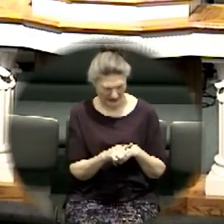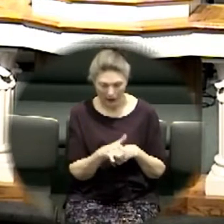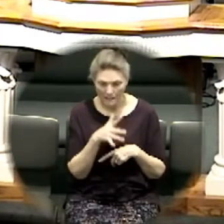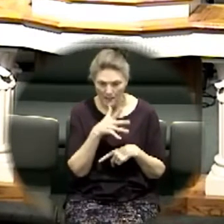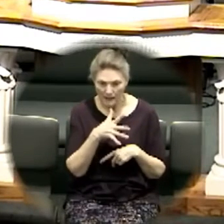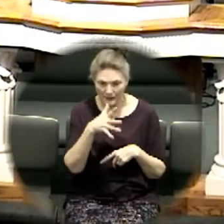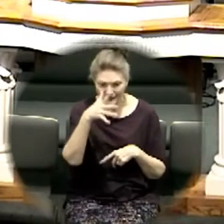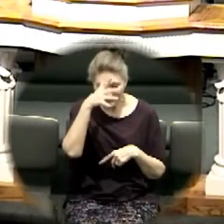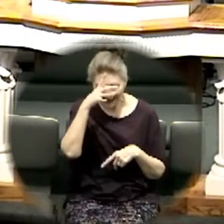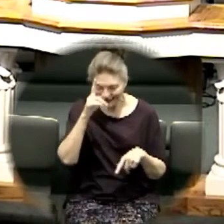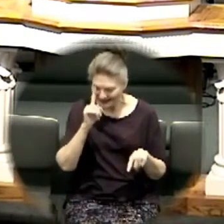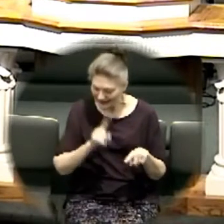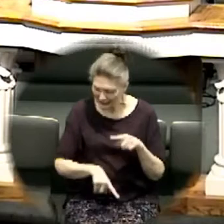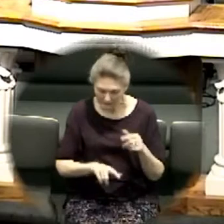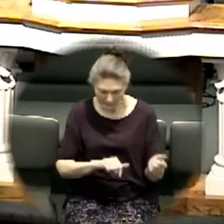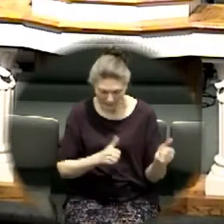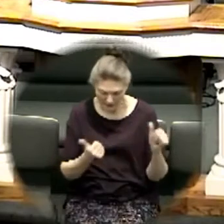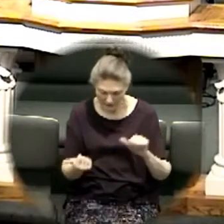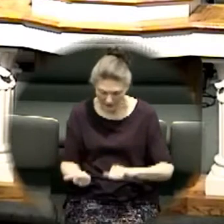be baptized for us